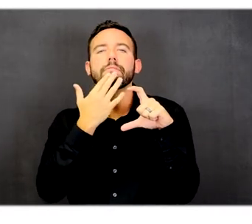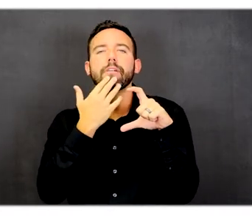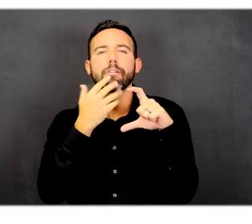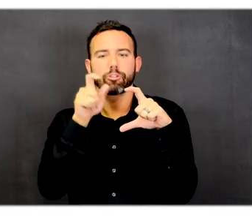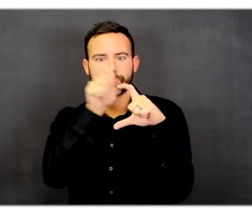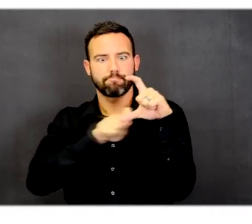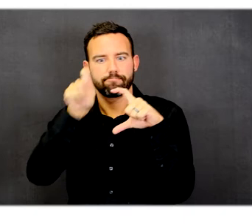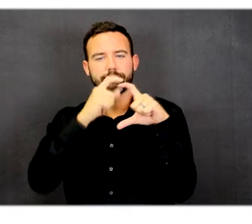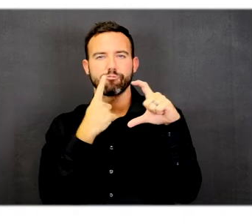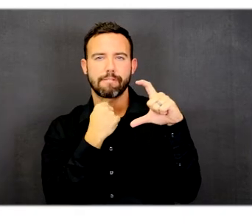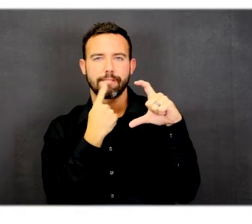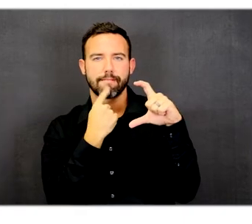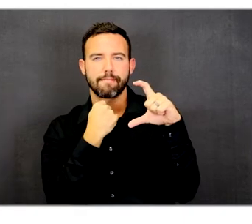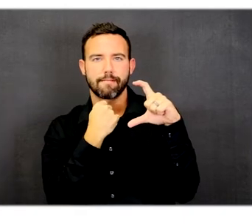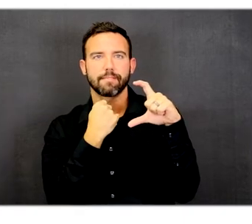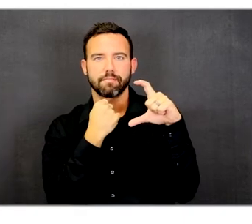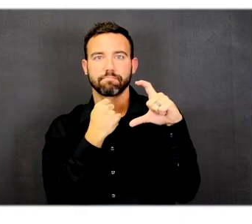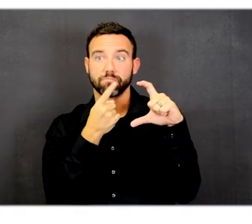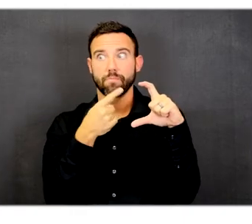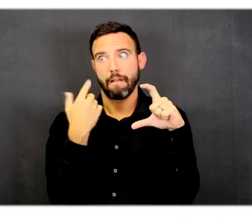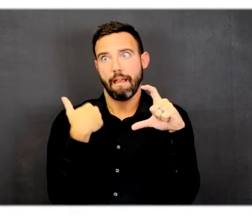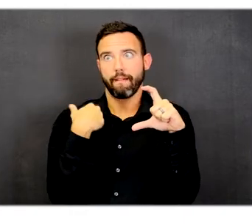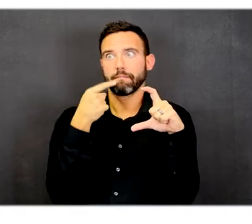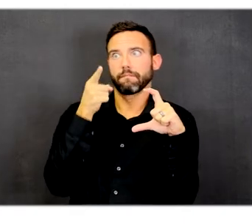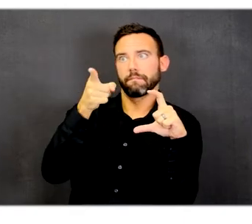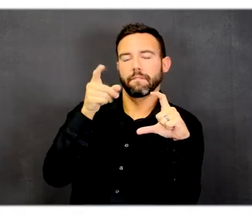There is a transit stop on Stastny Lane.